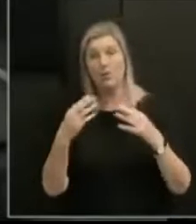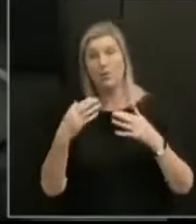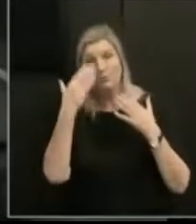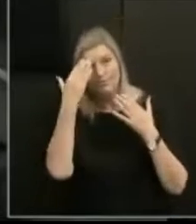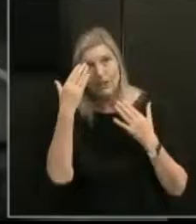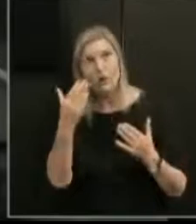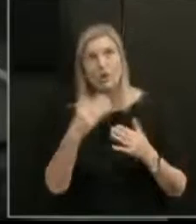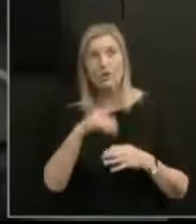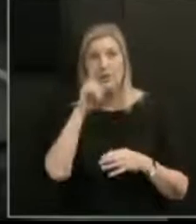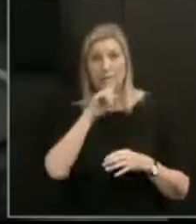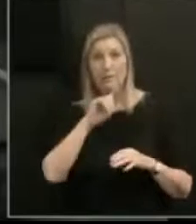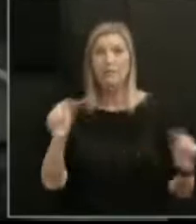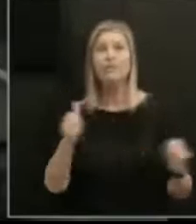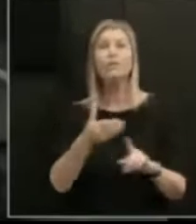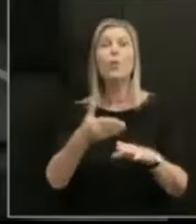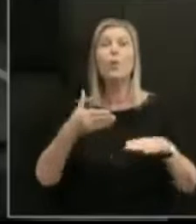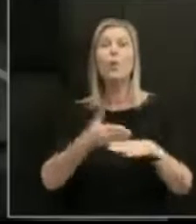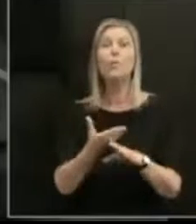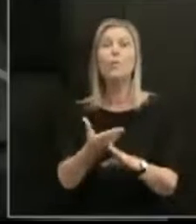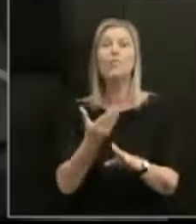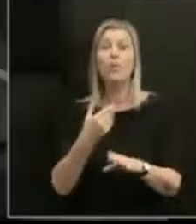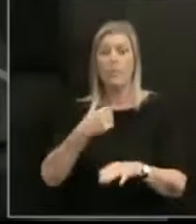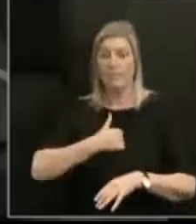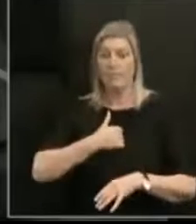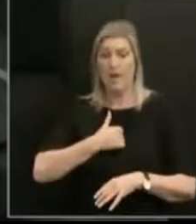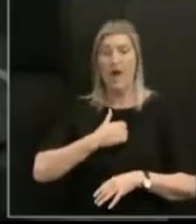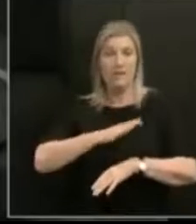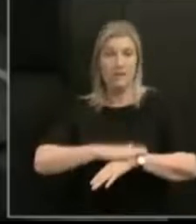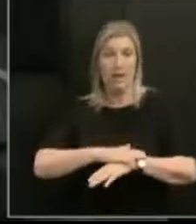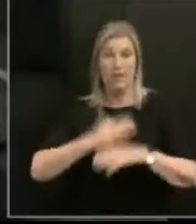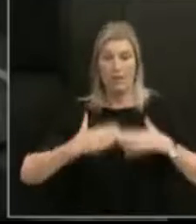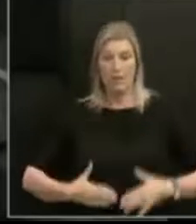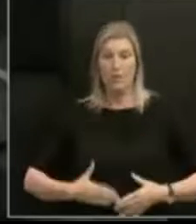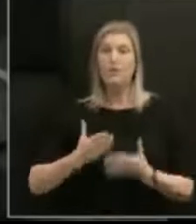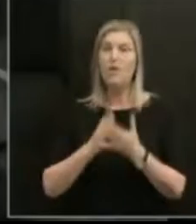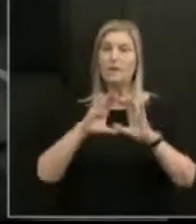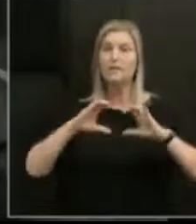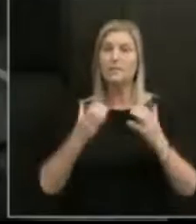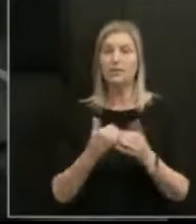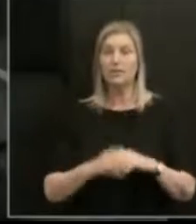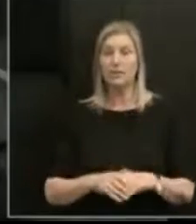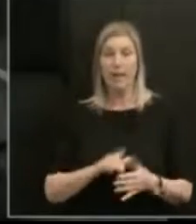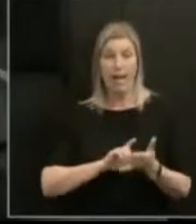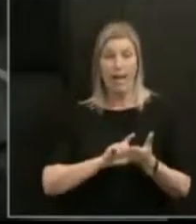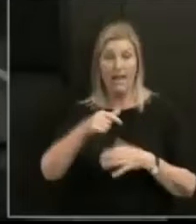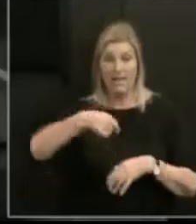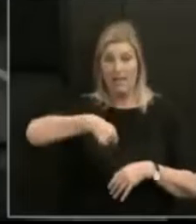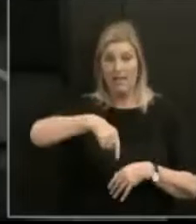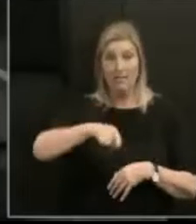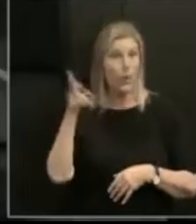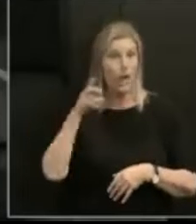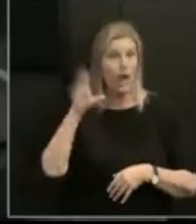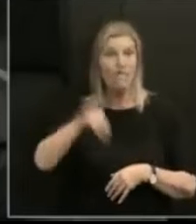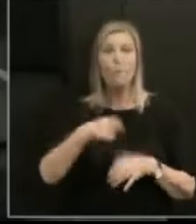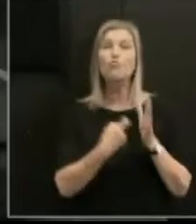have gone before me at the Human Rights Commission. Later in the week, you will hear from the former Chief Human Rights Commissioner, Rosalind